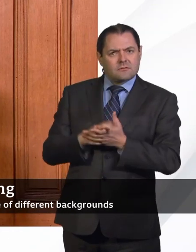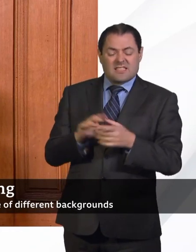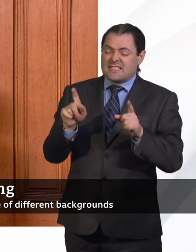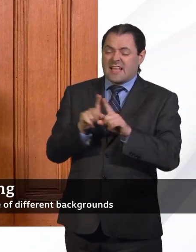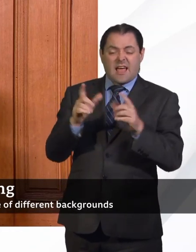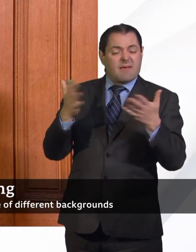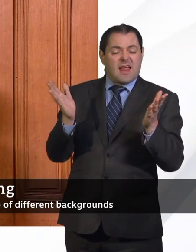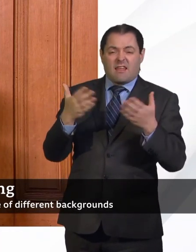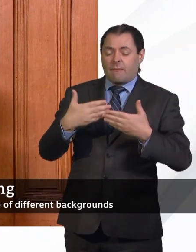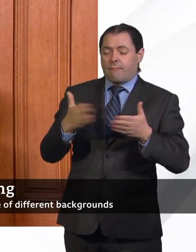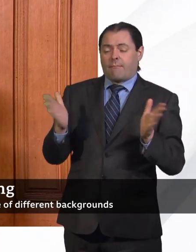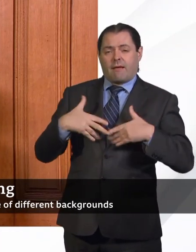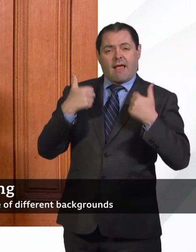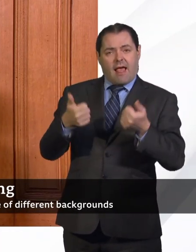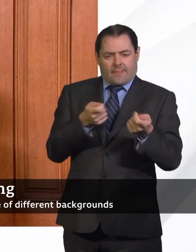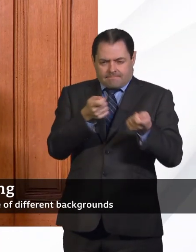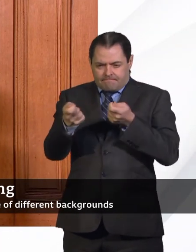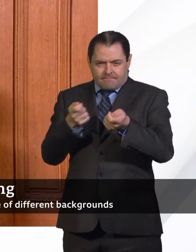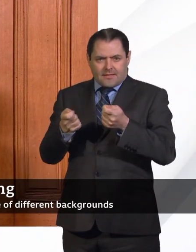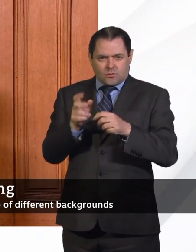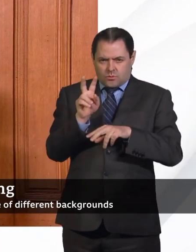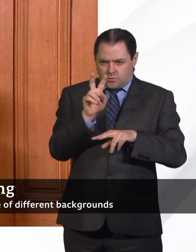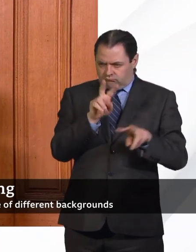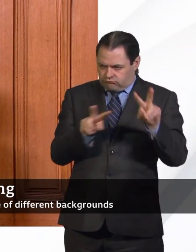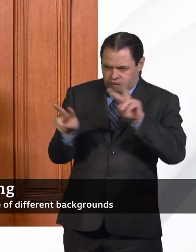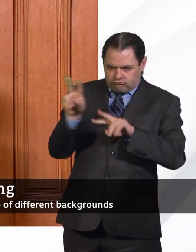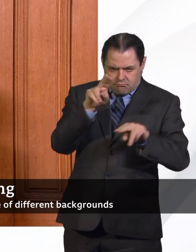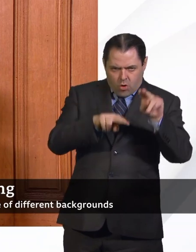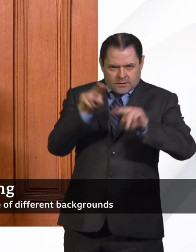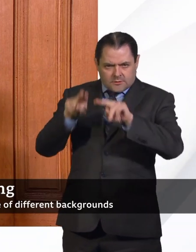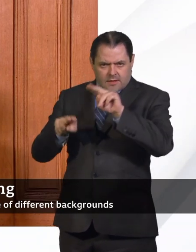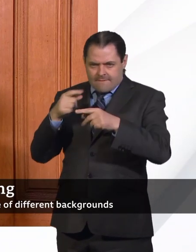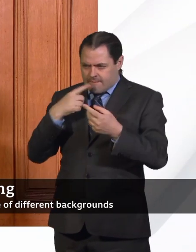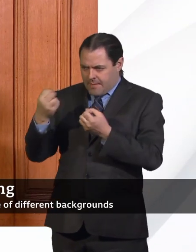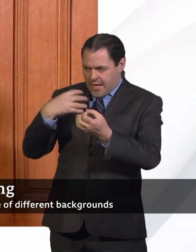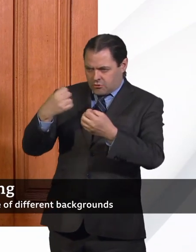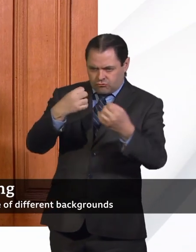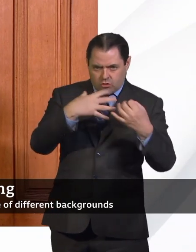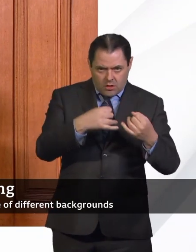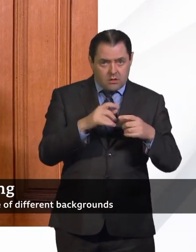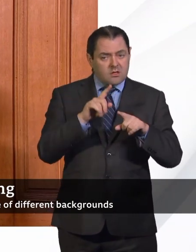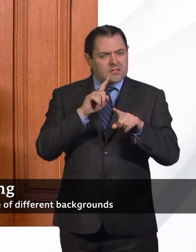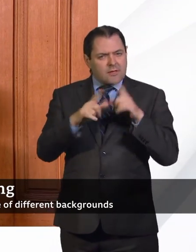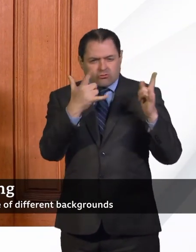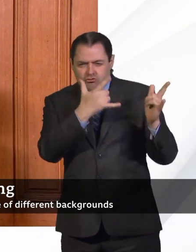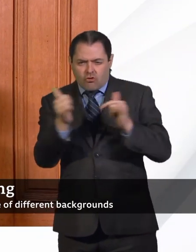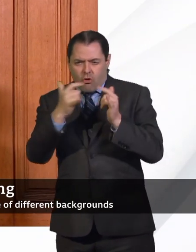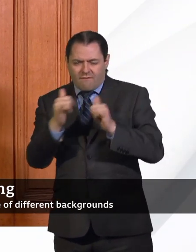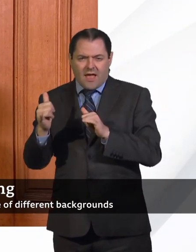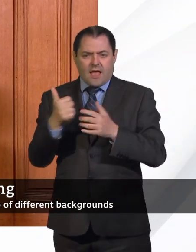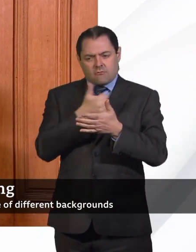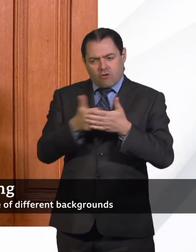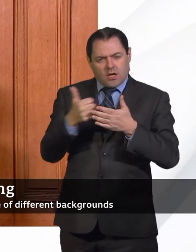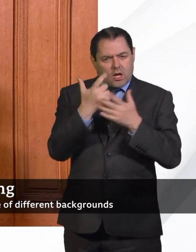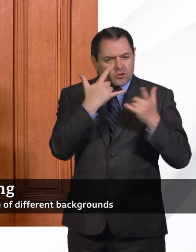control, and particularly for this virus, is the surveillance information that we have, including special surveys, but also routine